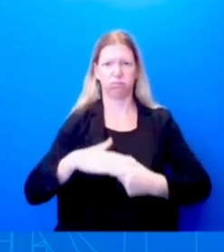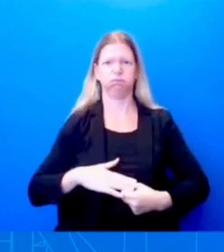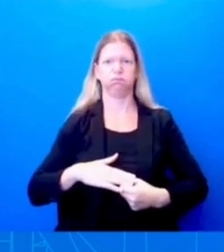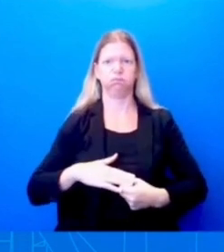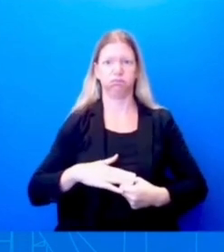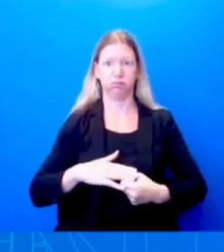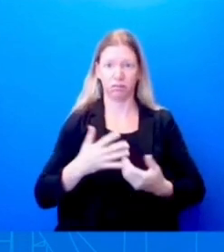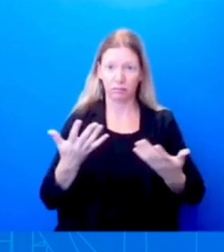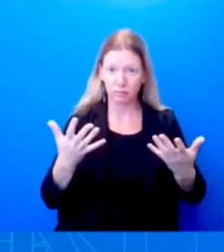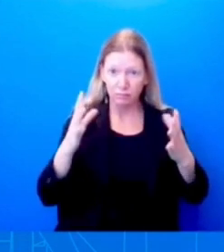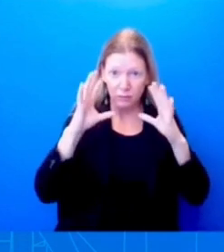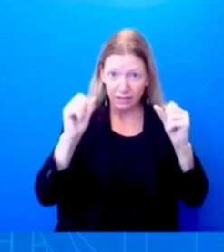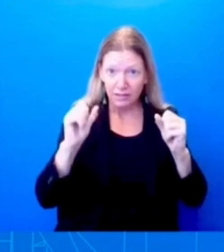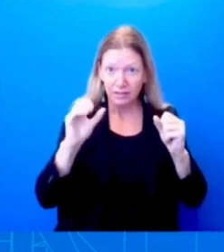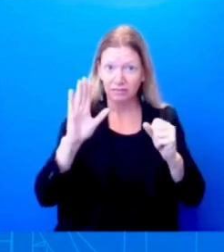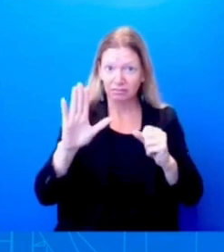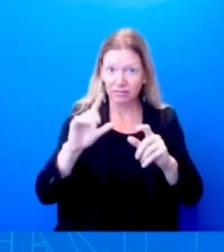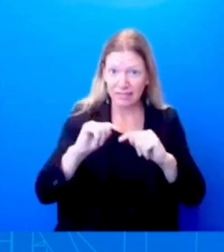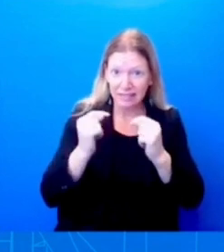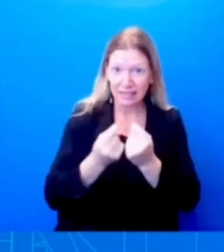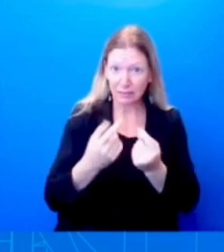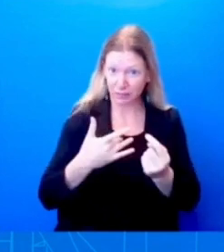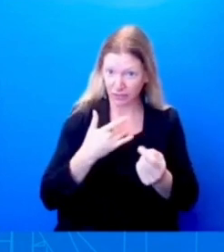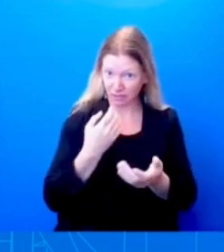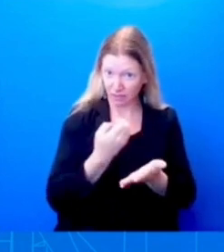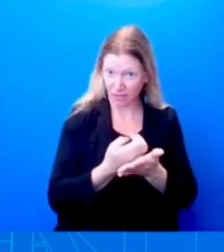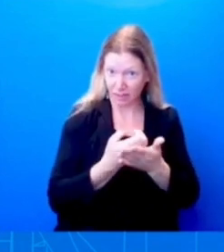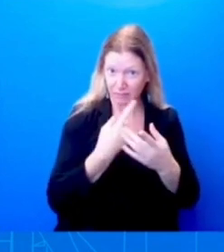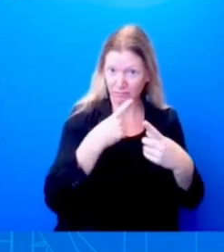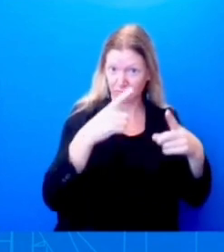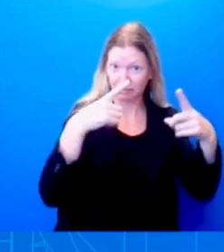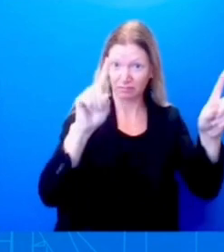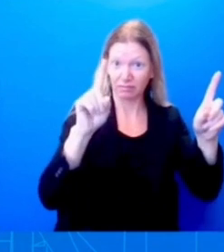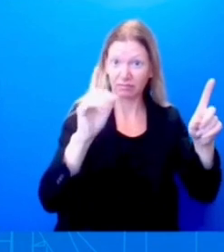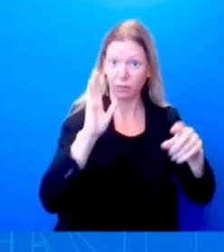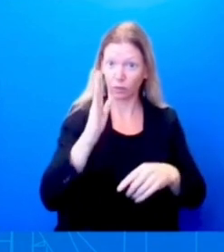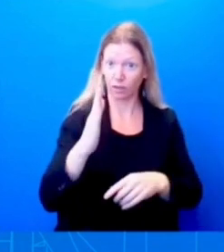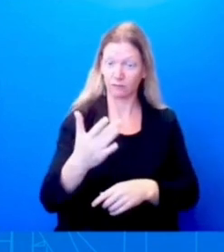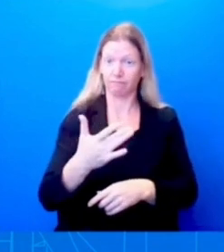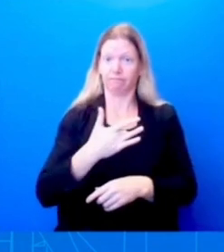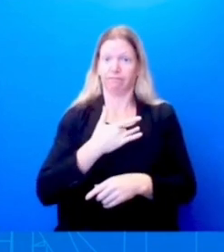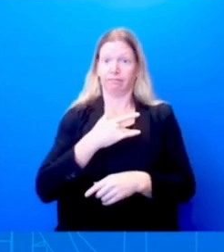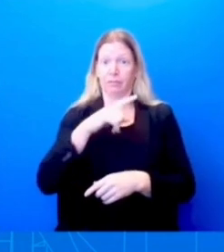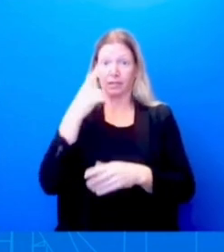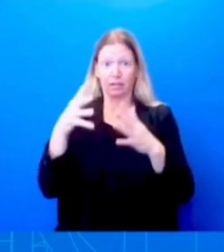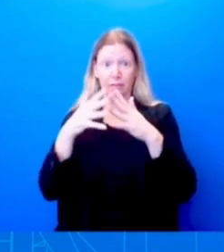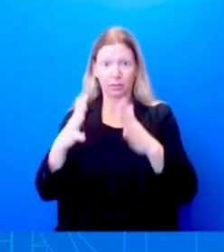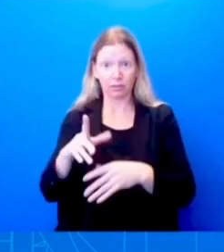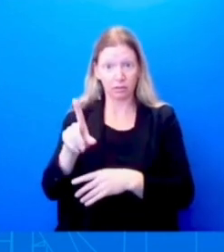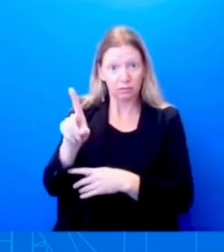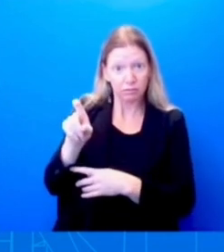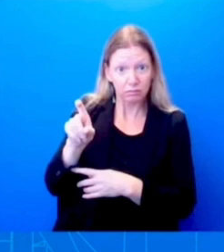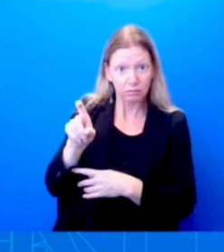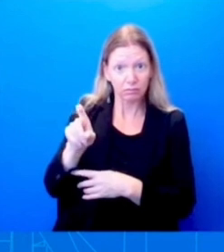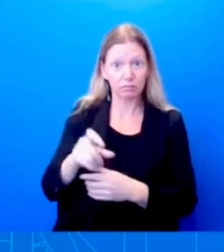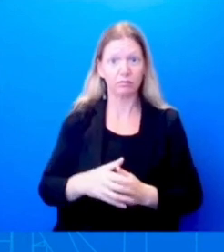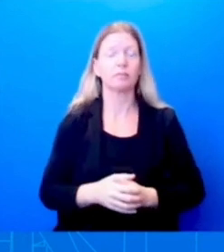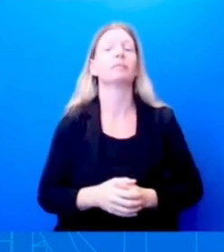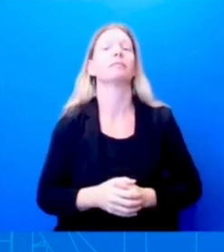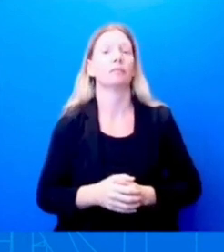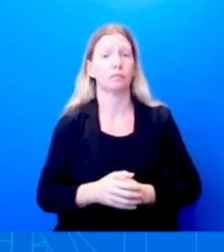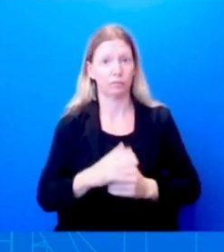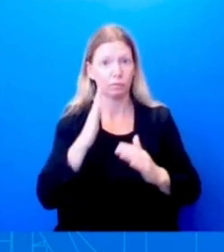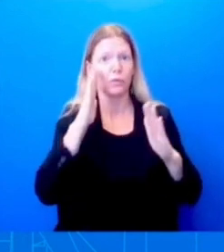will really resonate among black Americans throughout? The Well, we certainly hope so, and not only in the context of